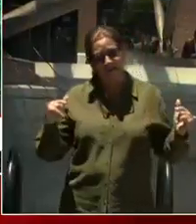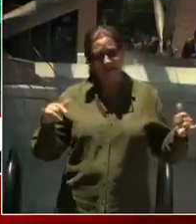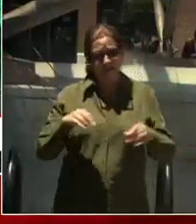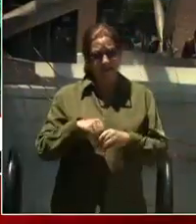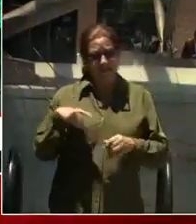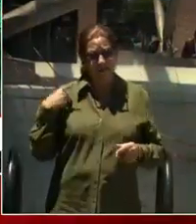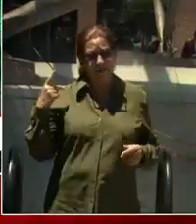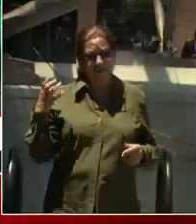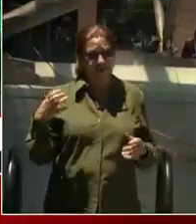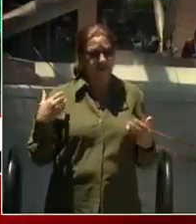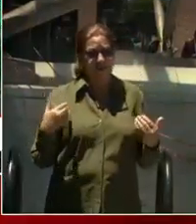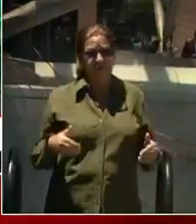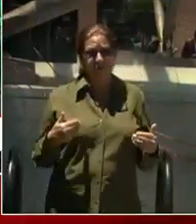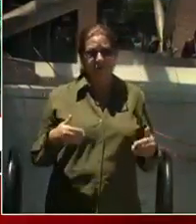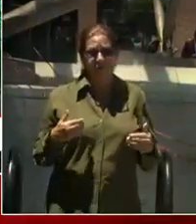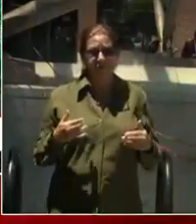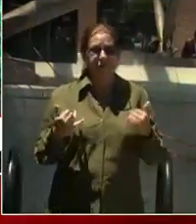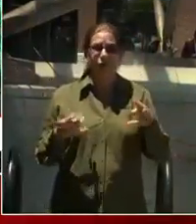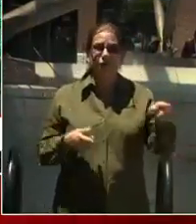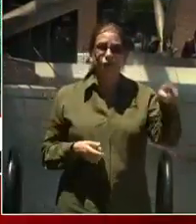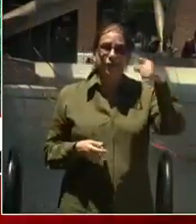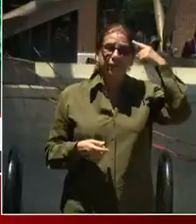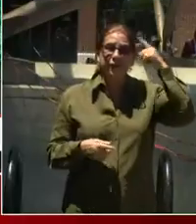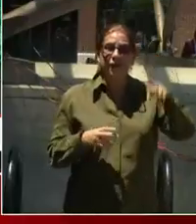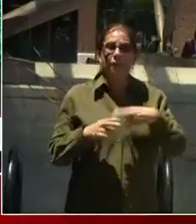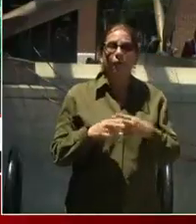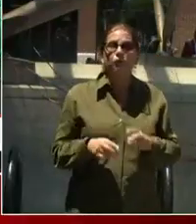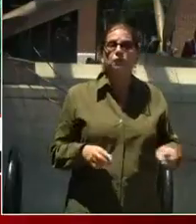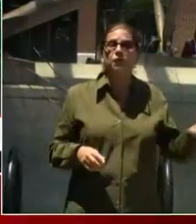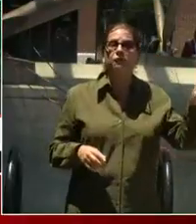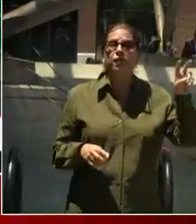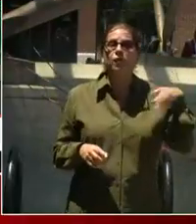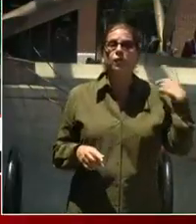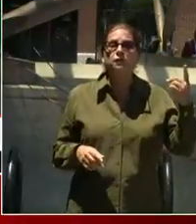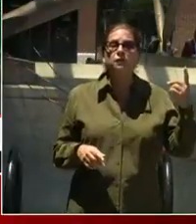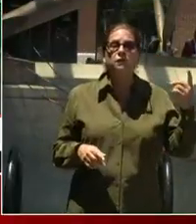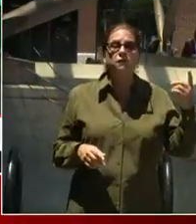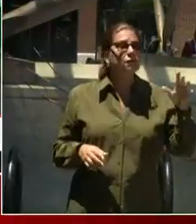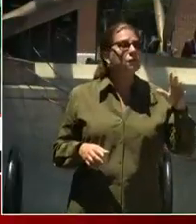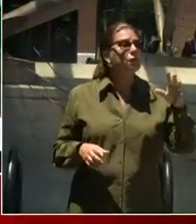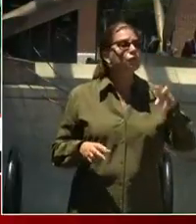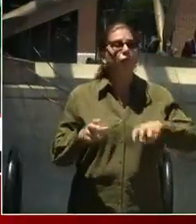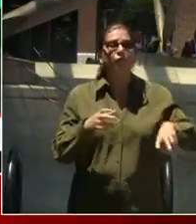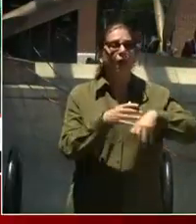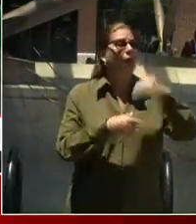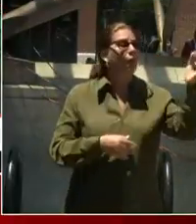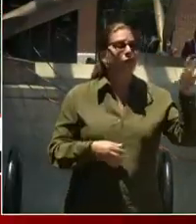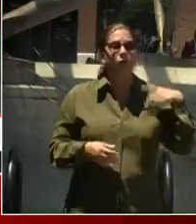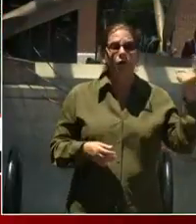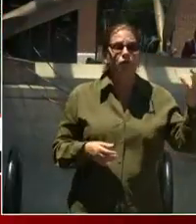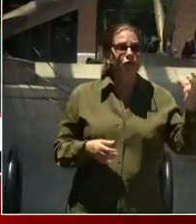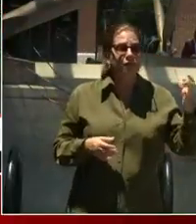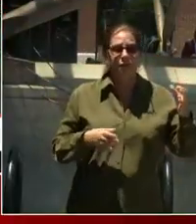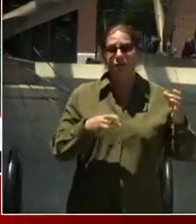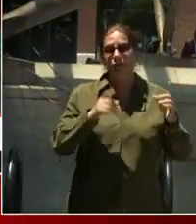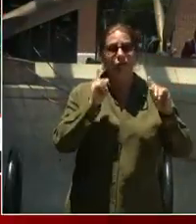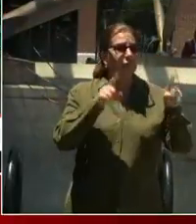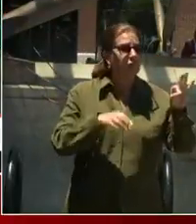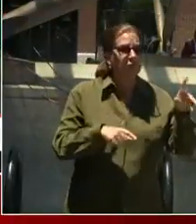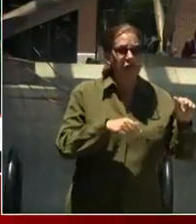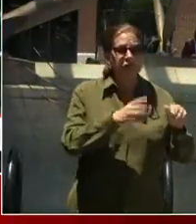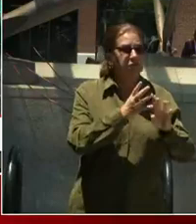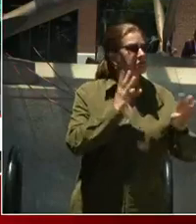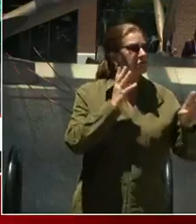as they think about travel this summer, they don't have to go to Florida and stand in line and get on a crowded train.